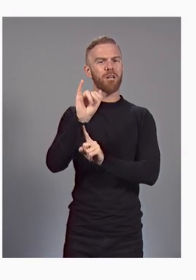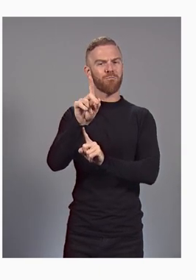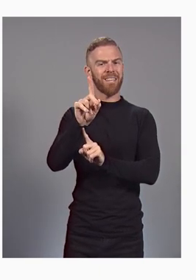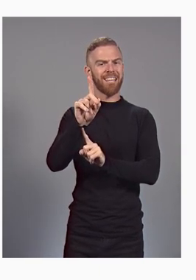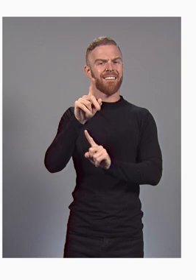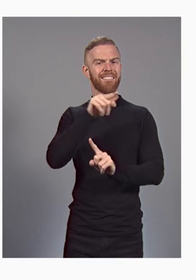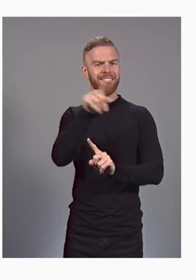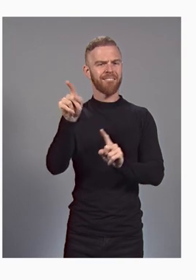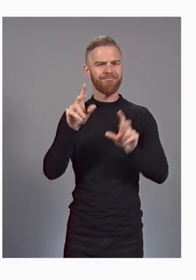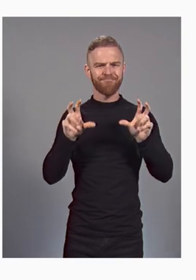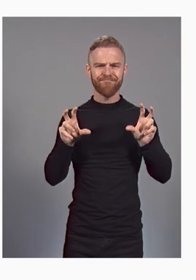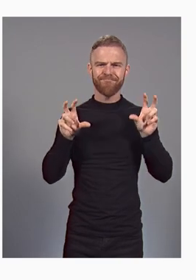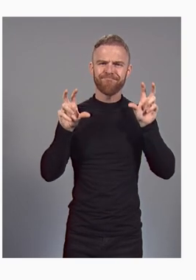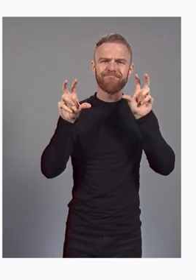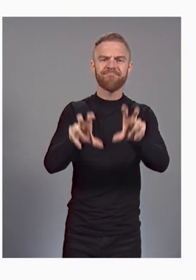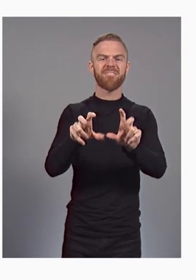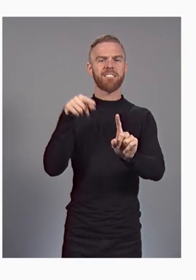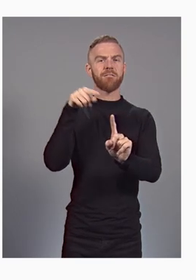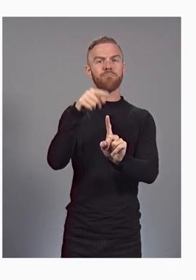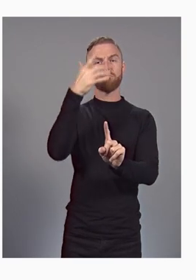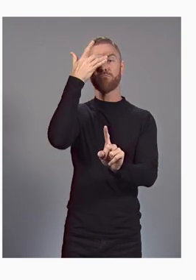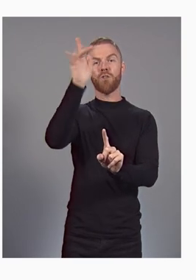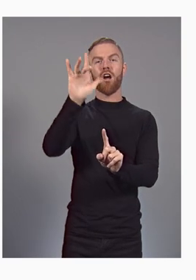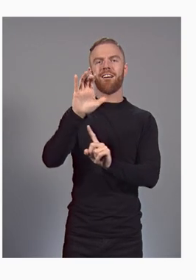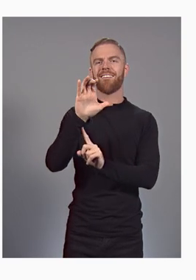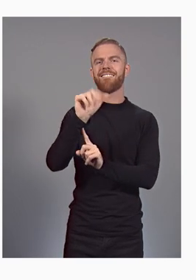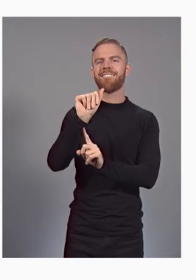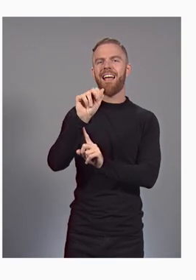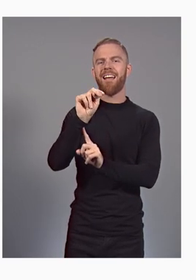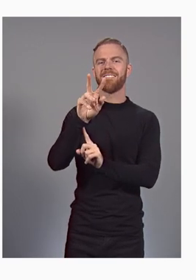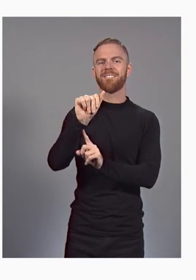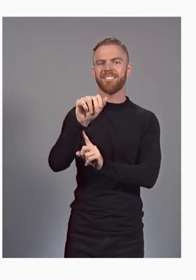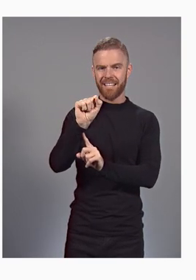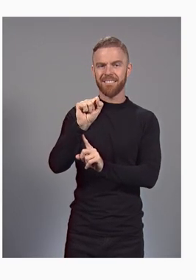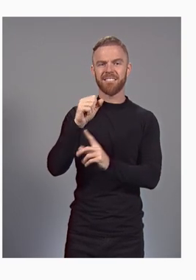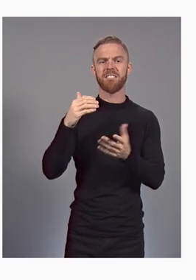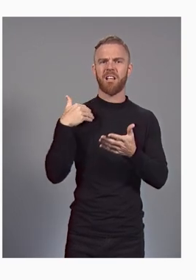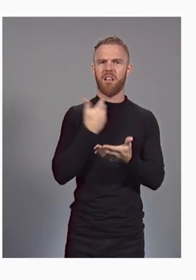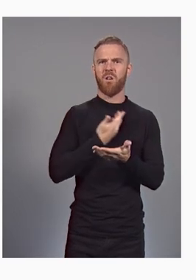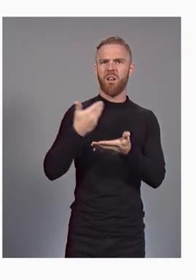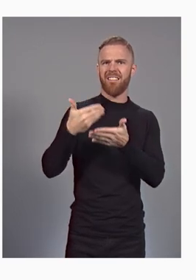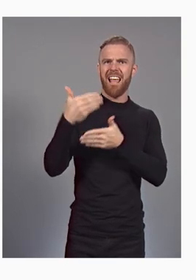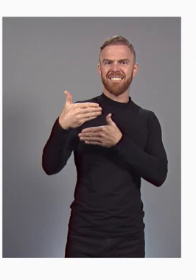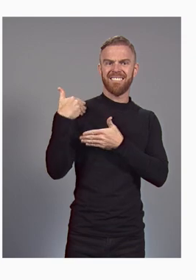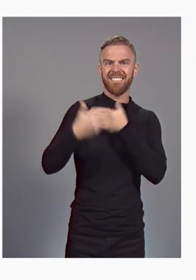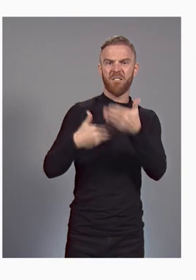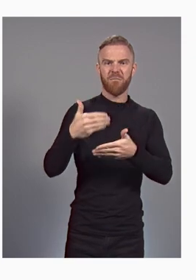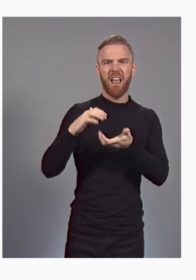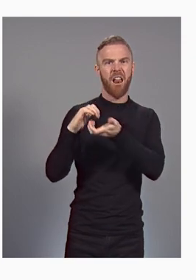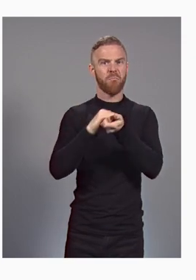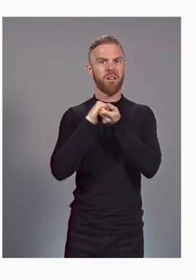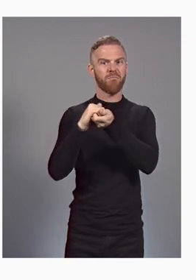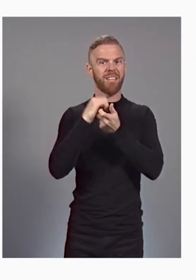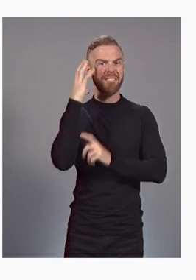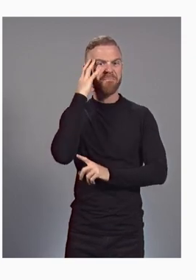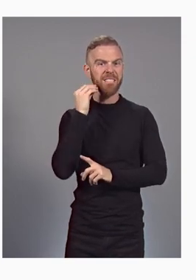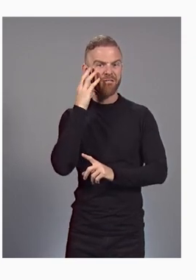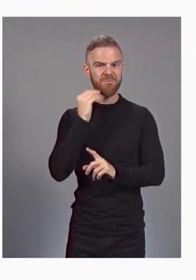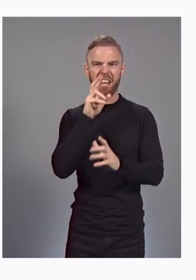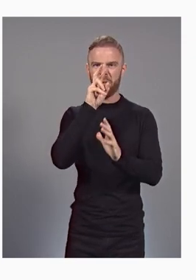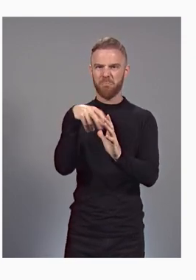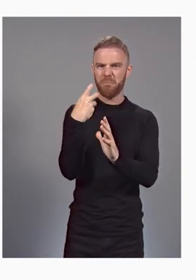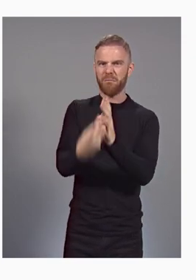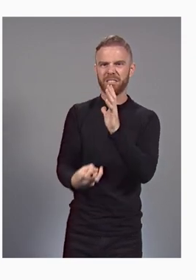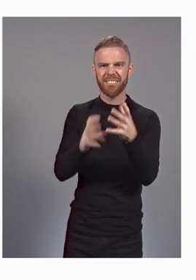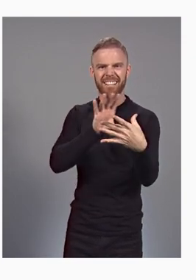we've invested heavily in Smart Canvas, our next generation collaboration experience and immersive connections.